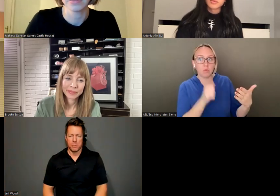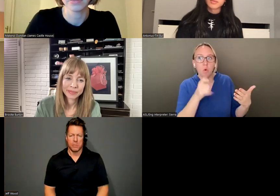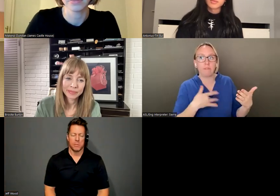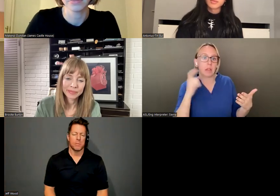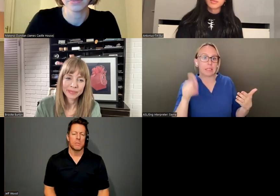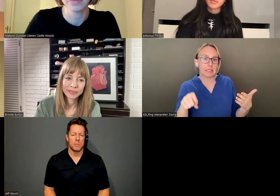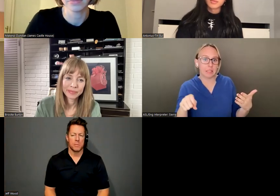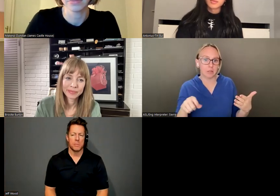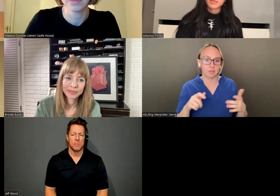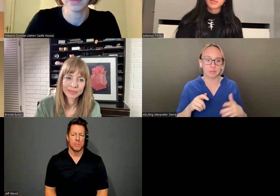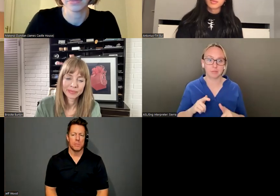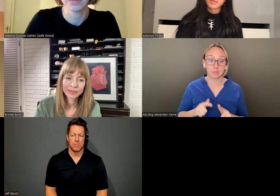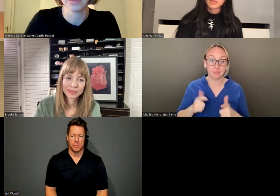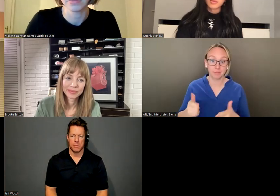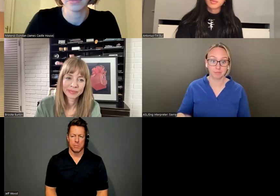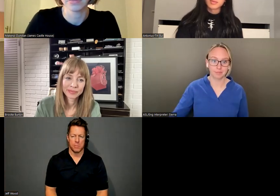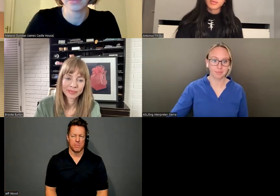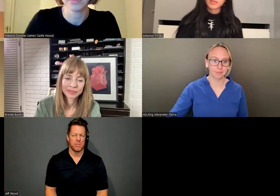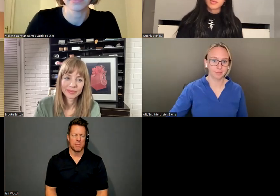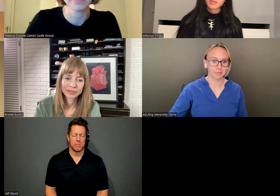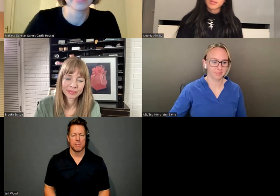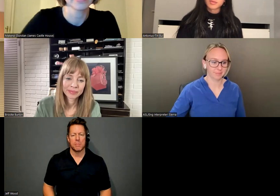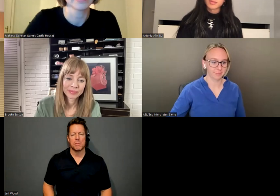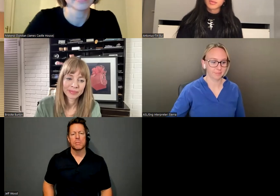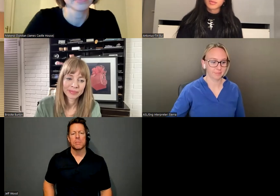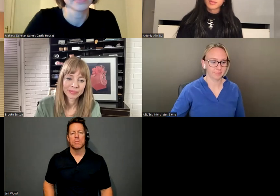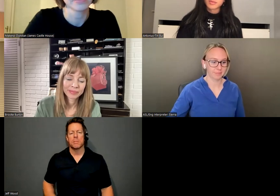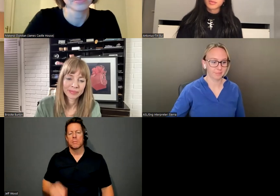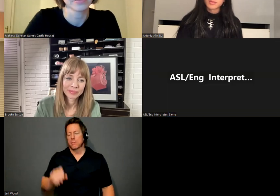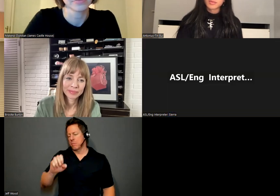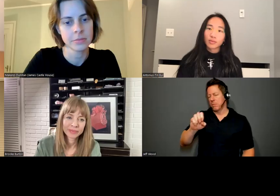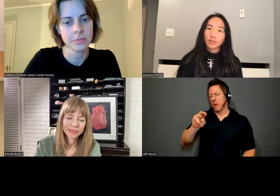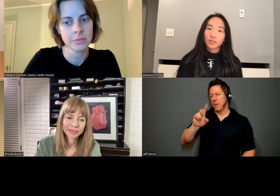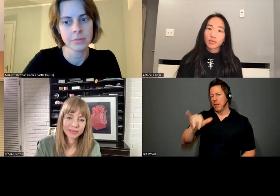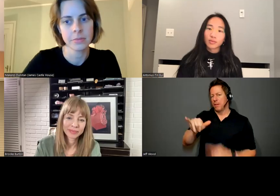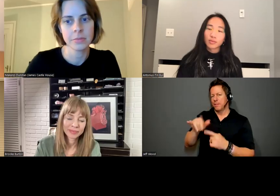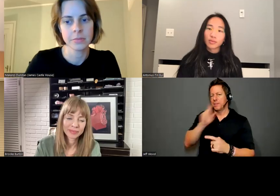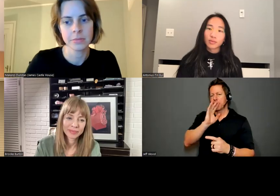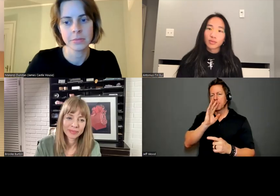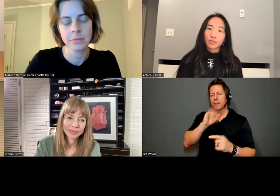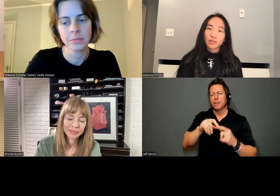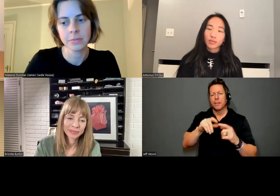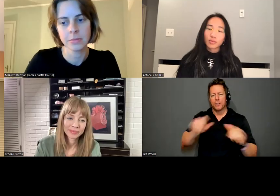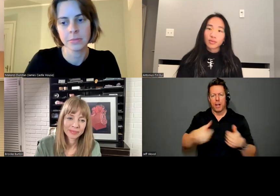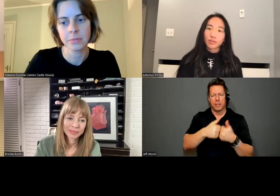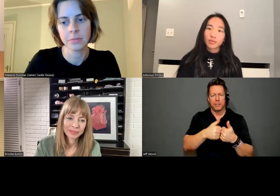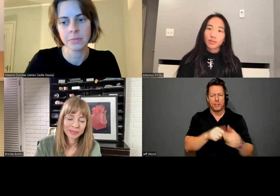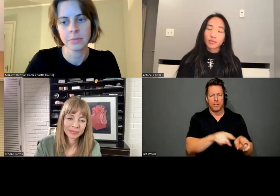Yeah, I find this really challenging, and something I really relate to what you were saying as well.